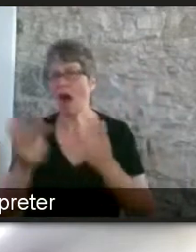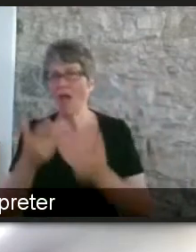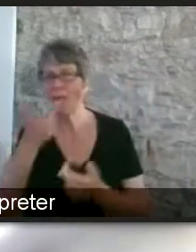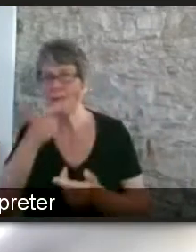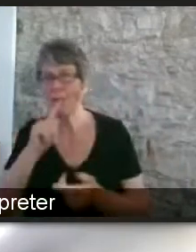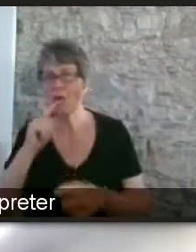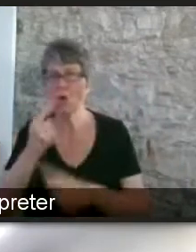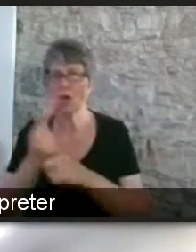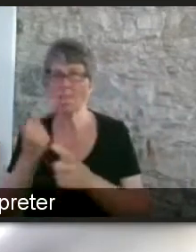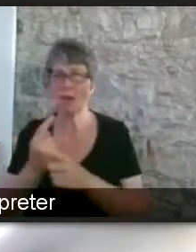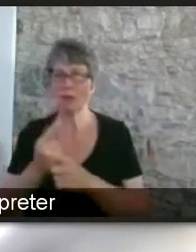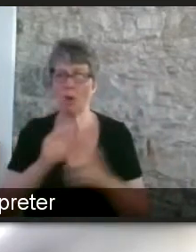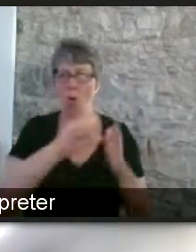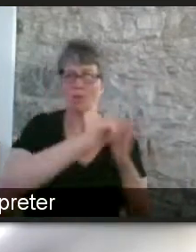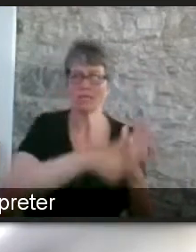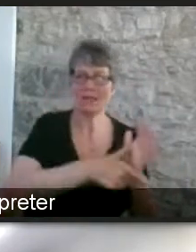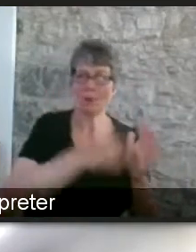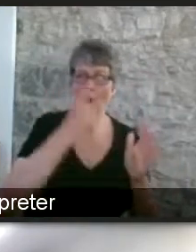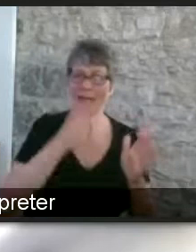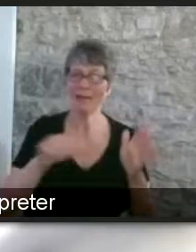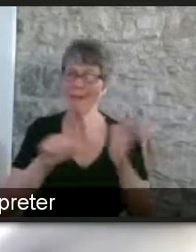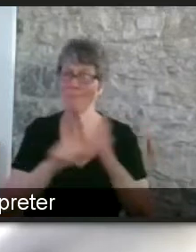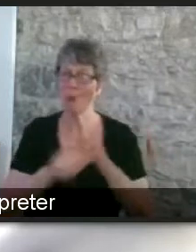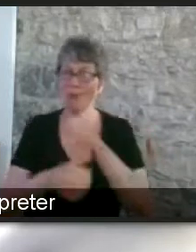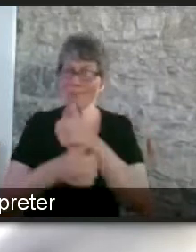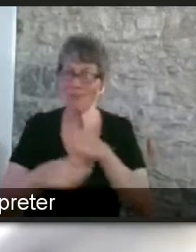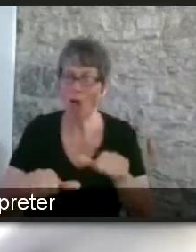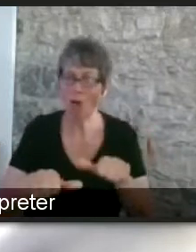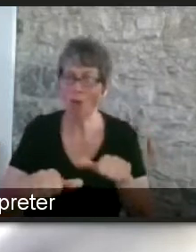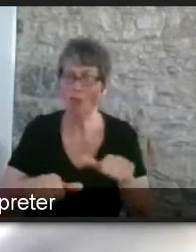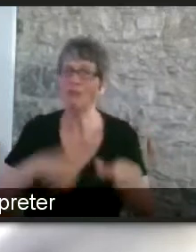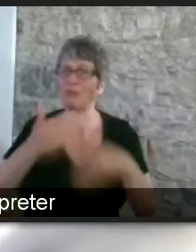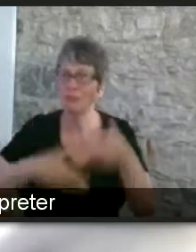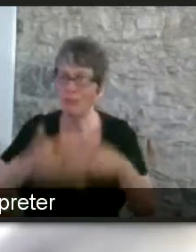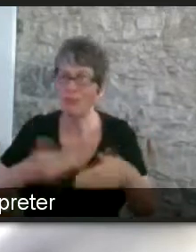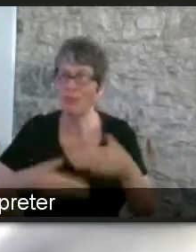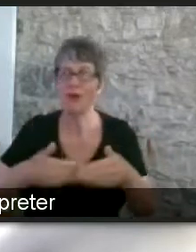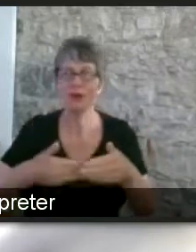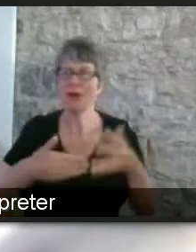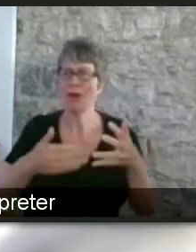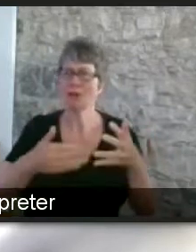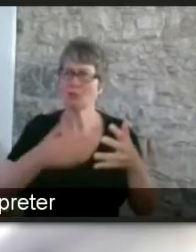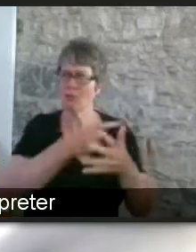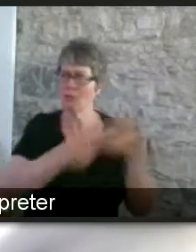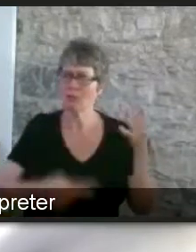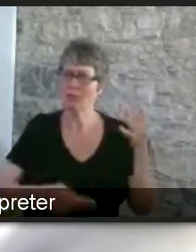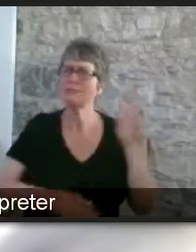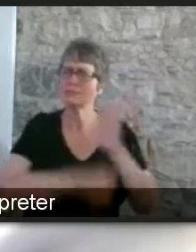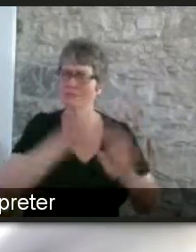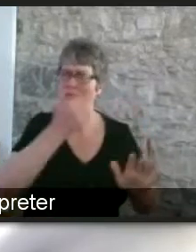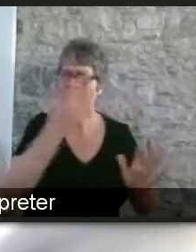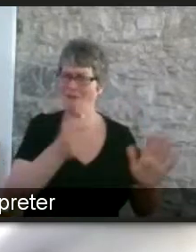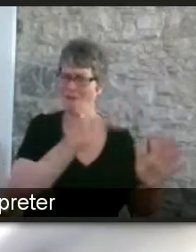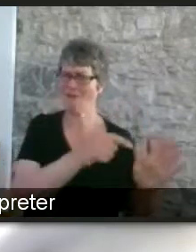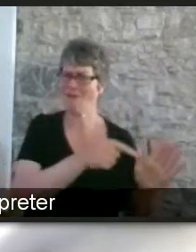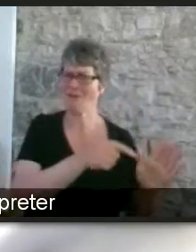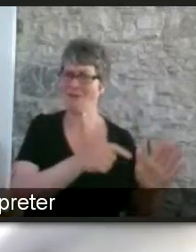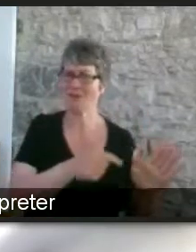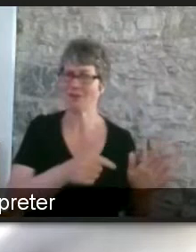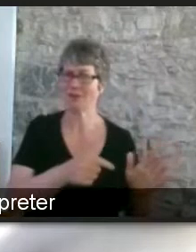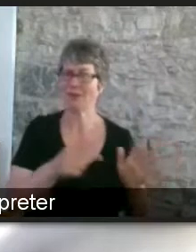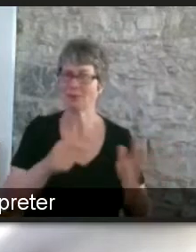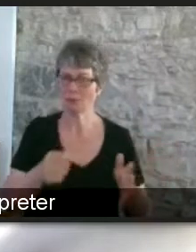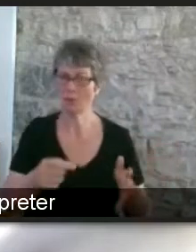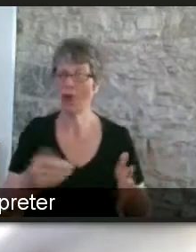there is a moment i think there is an opportunity now where things are so it's possible to be so flexible